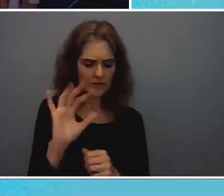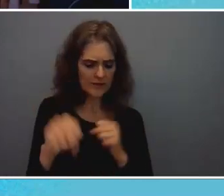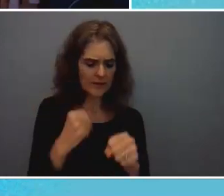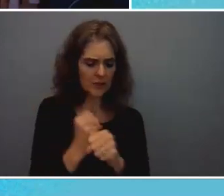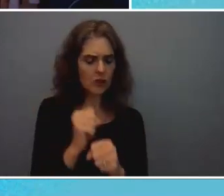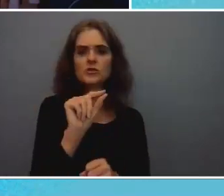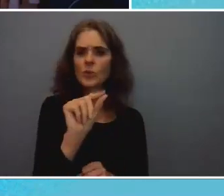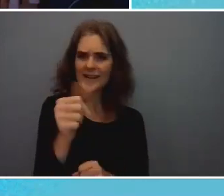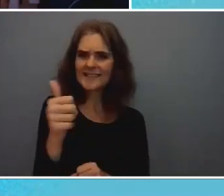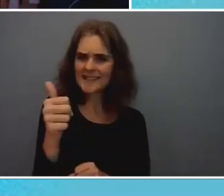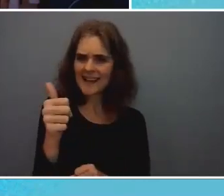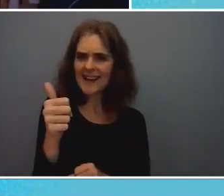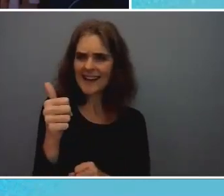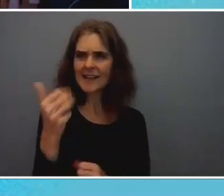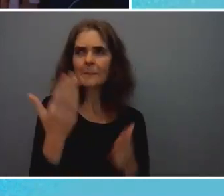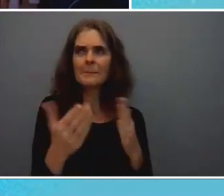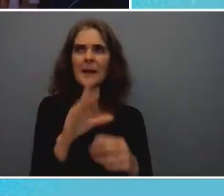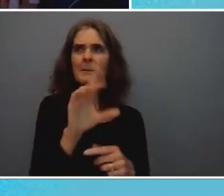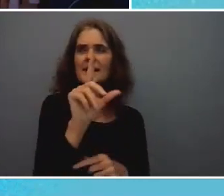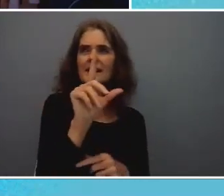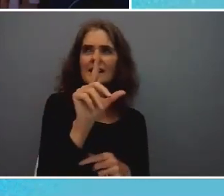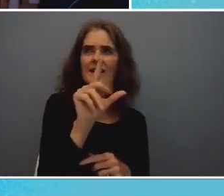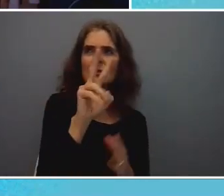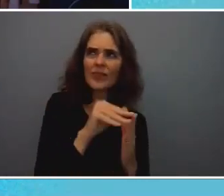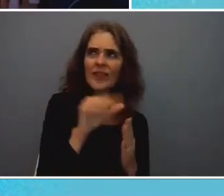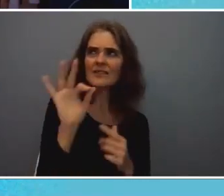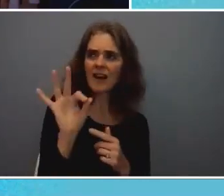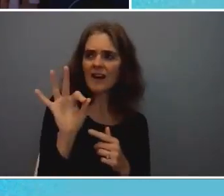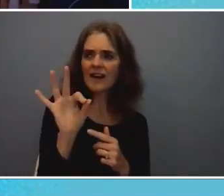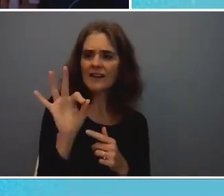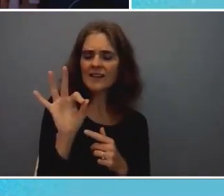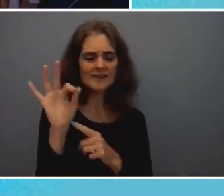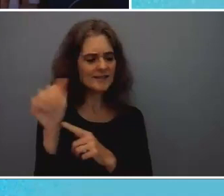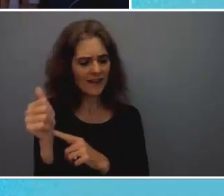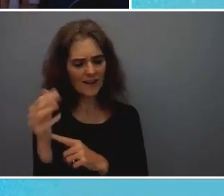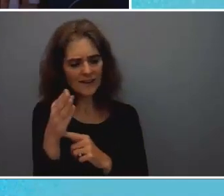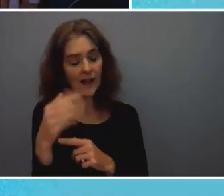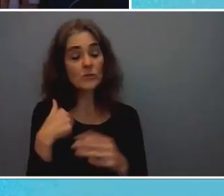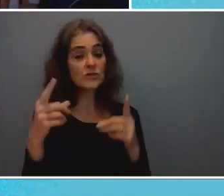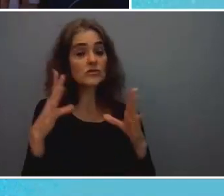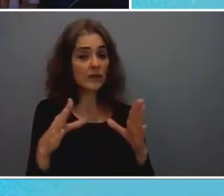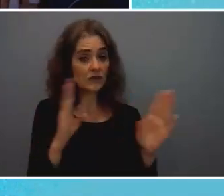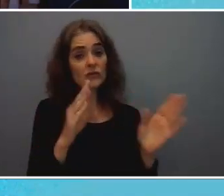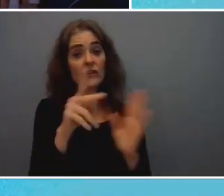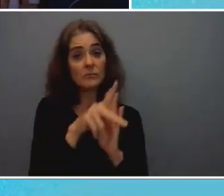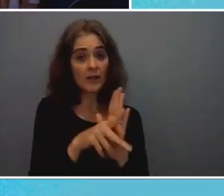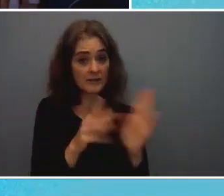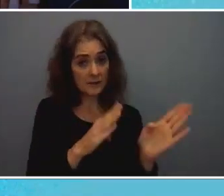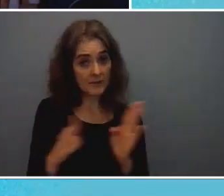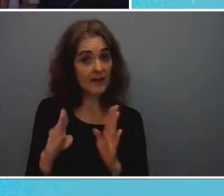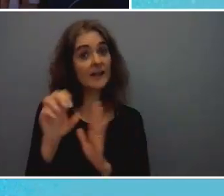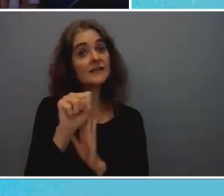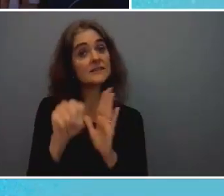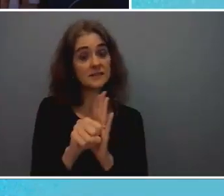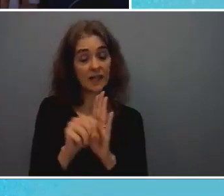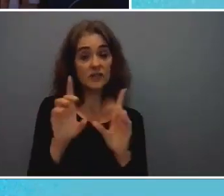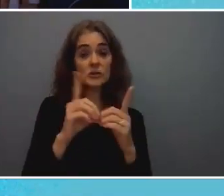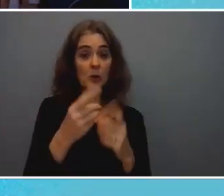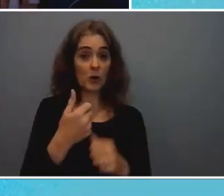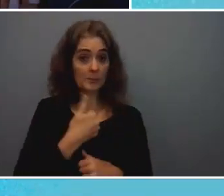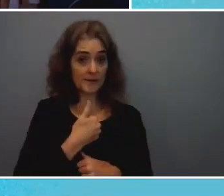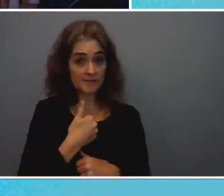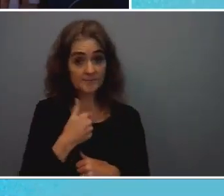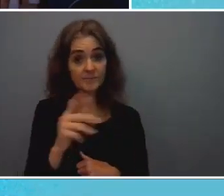think it might have been 2009 or 2010 when i was the director of policy planning at the state department and then